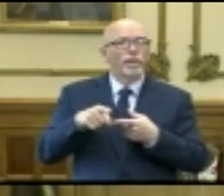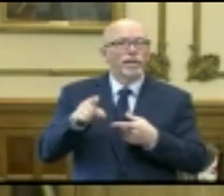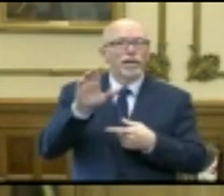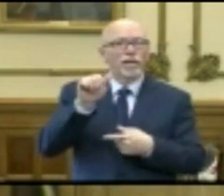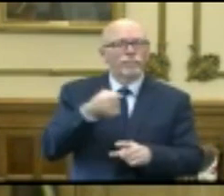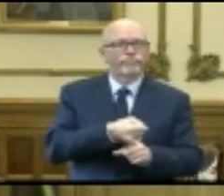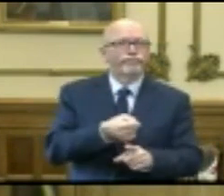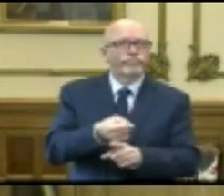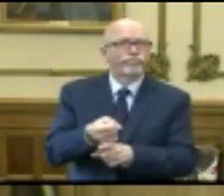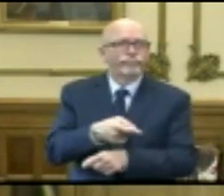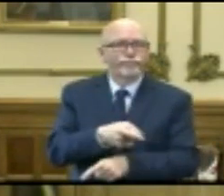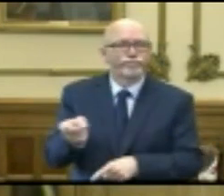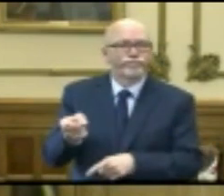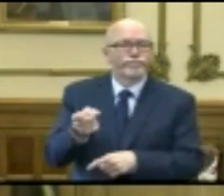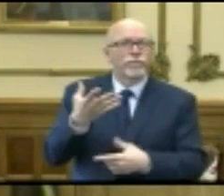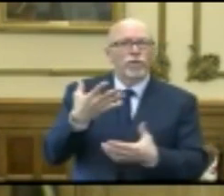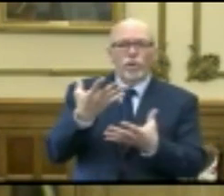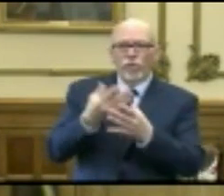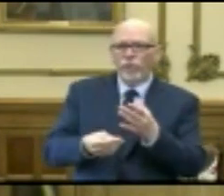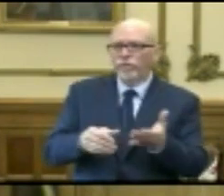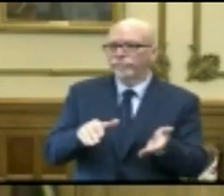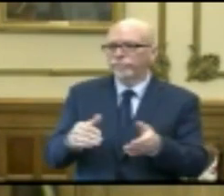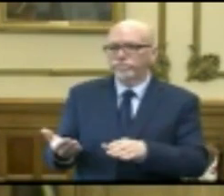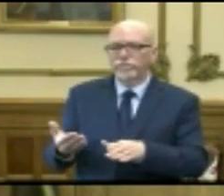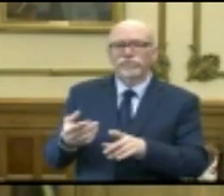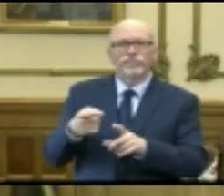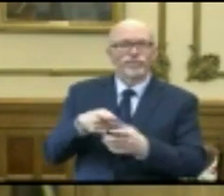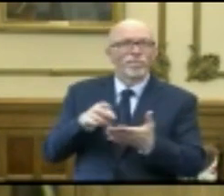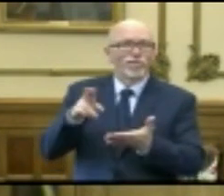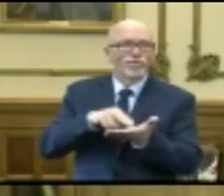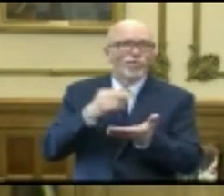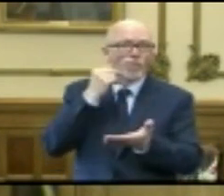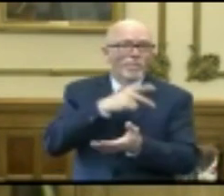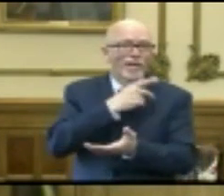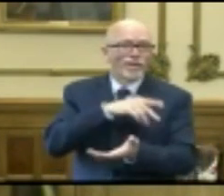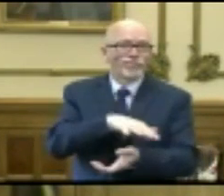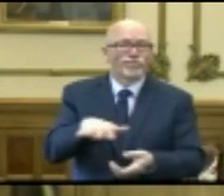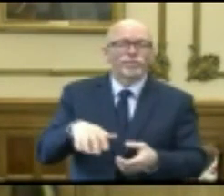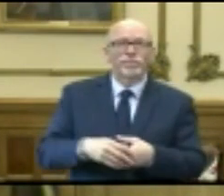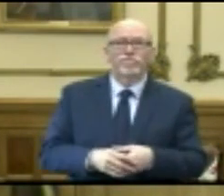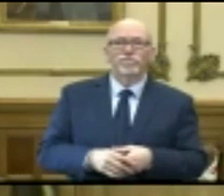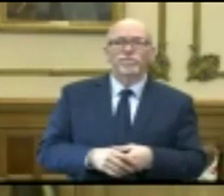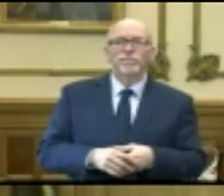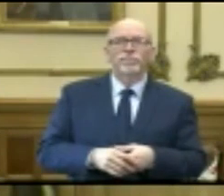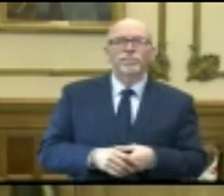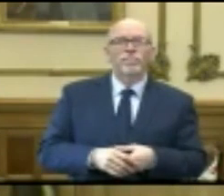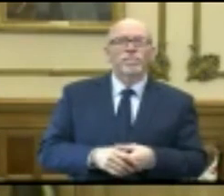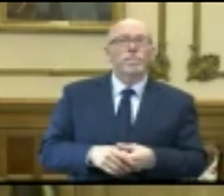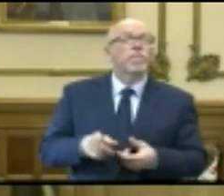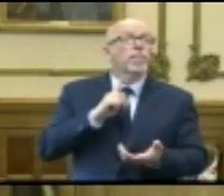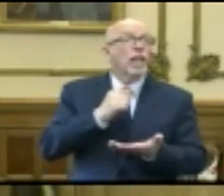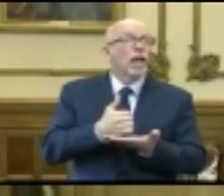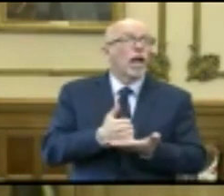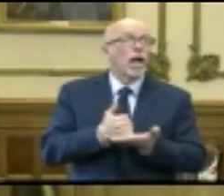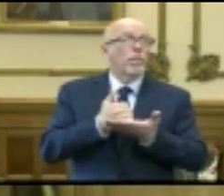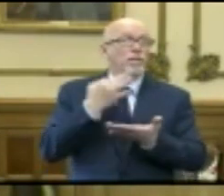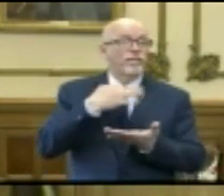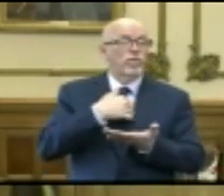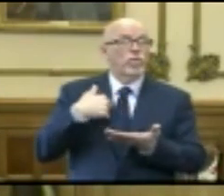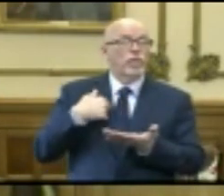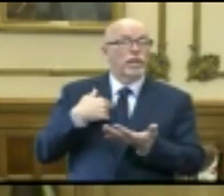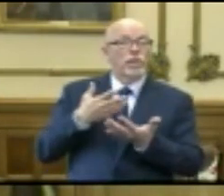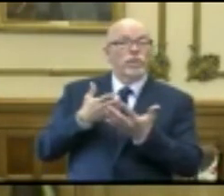cases that they have or the loss of life from the nursing homes. I will say that it does help for us to go through